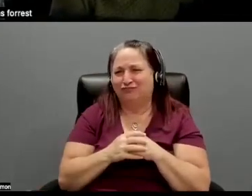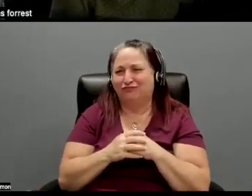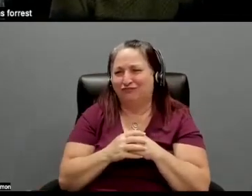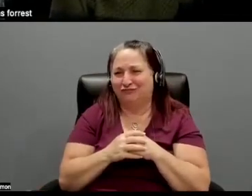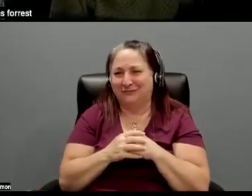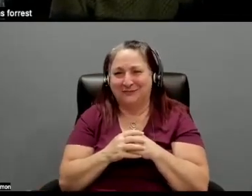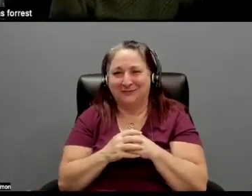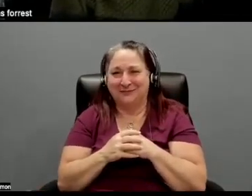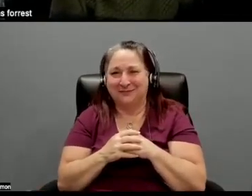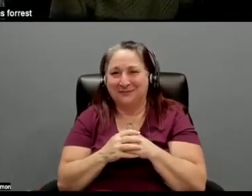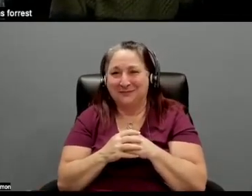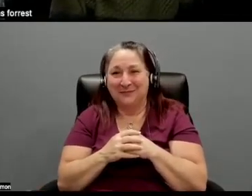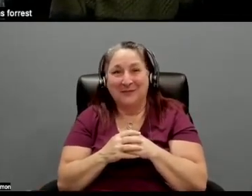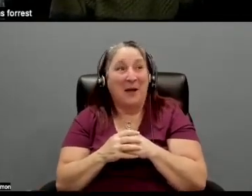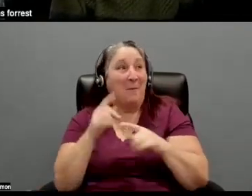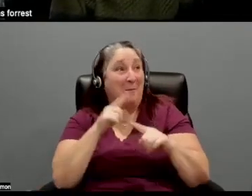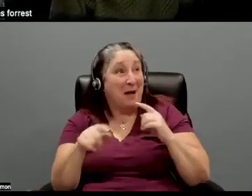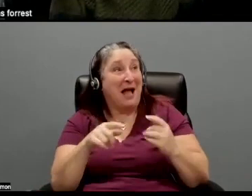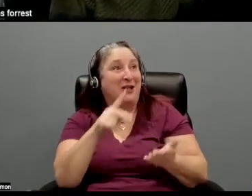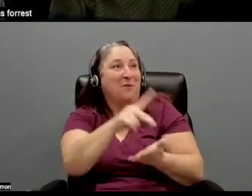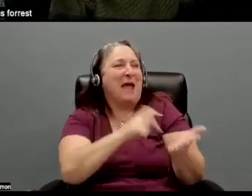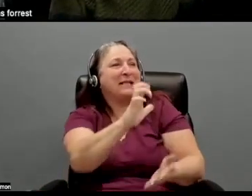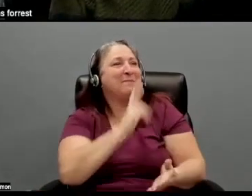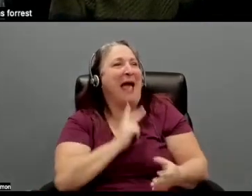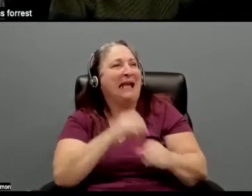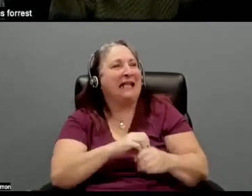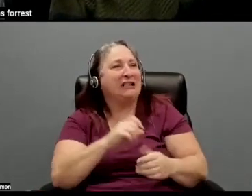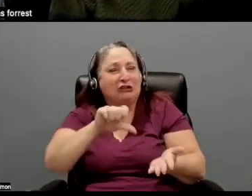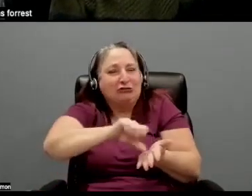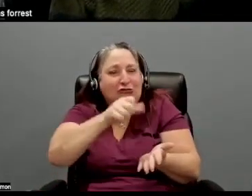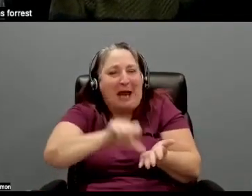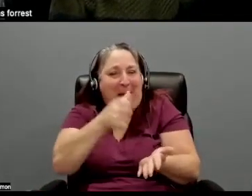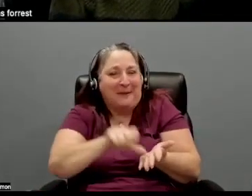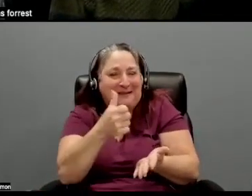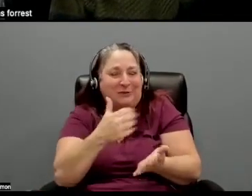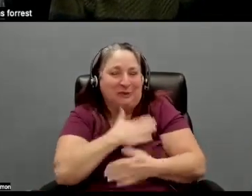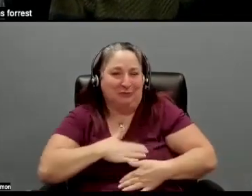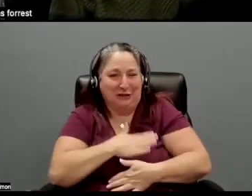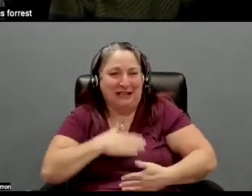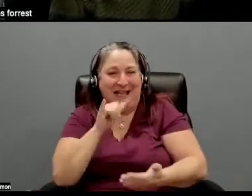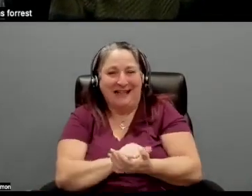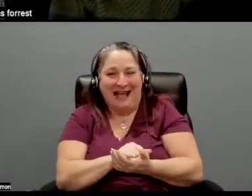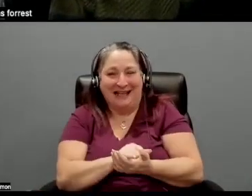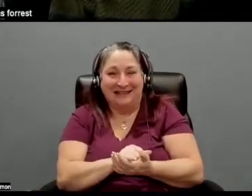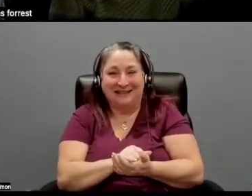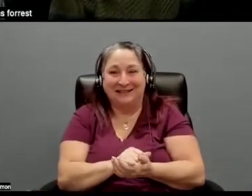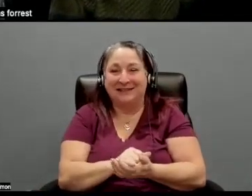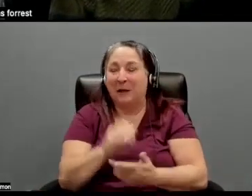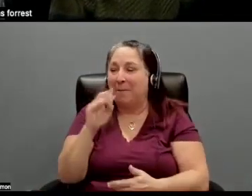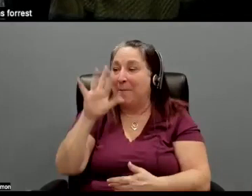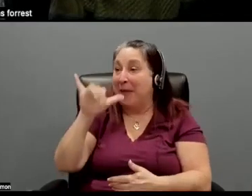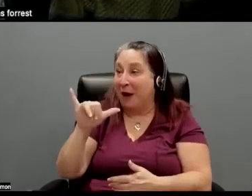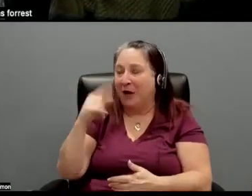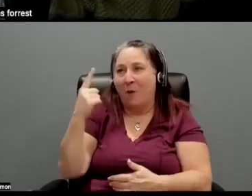Hey, but you paid back in, you paid back in ceramic. Oh my God. appreciate that. Oh, well, yeah. You know, you know what my biggest regret from this